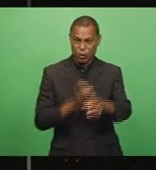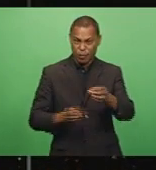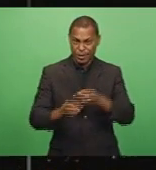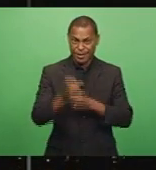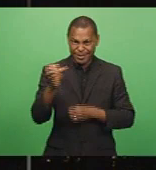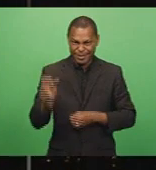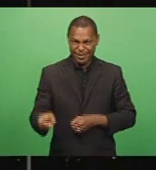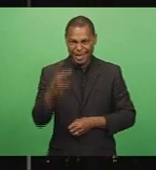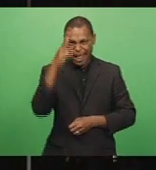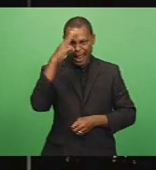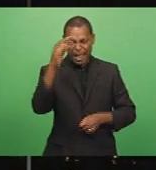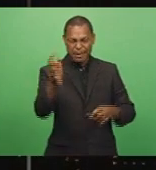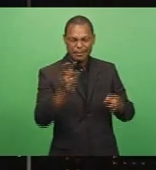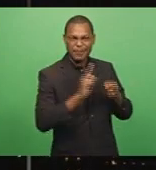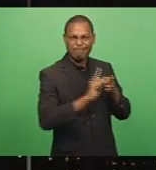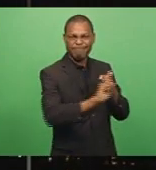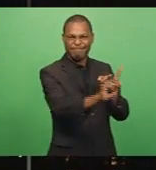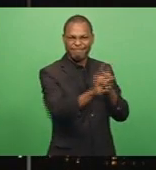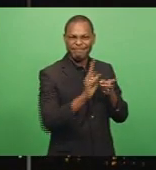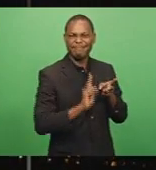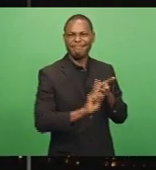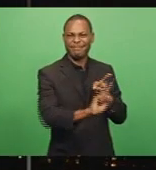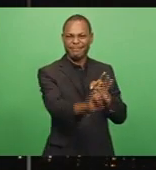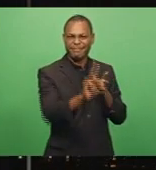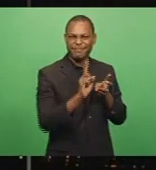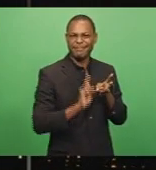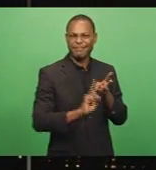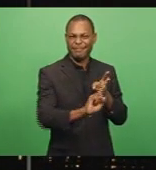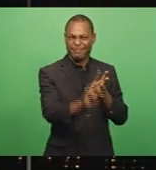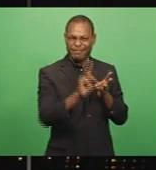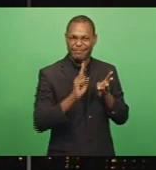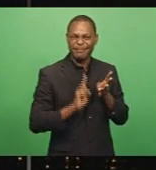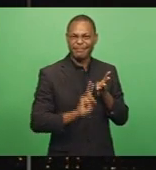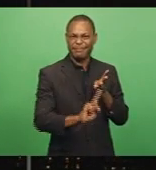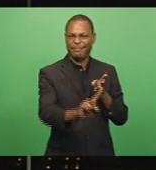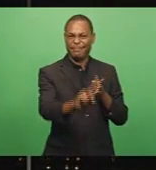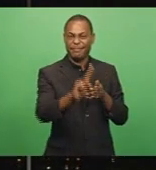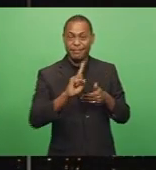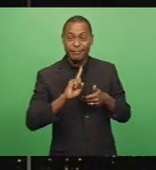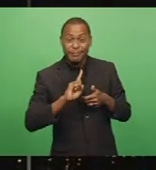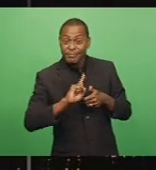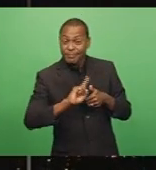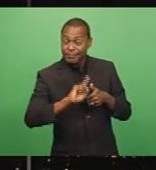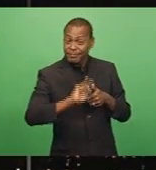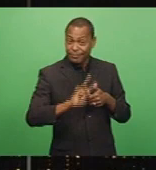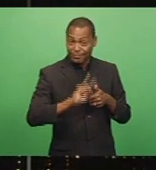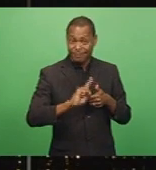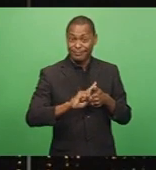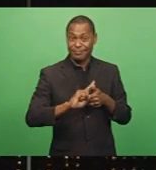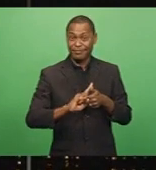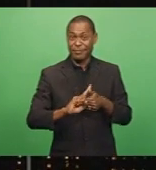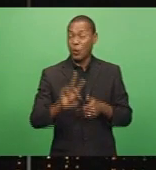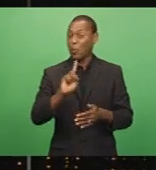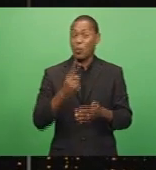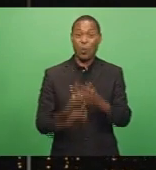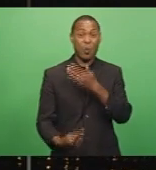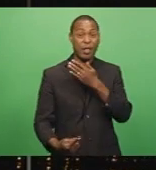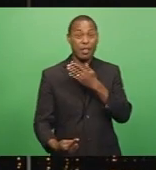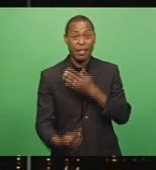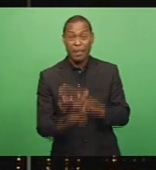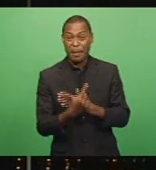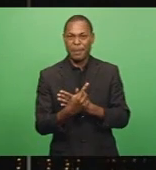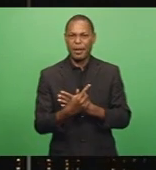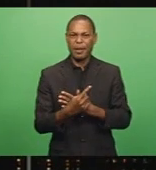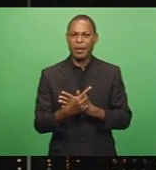Tungaralase, Simeone Basulu, Inspector Apisalome Pesikula, Samuela Antonio, and Constable